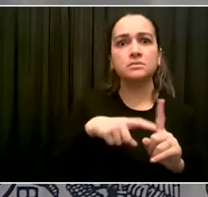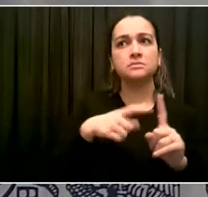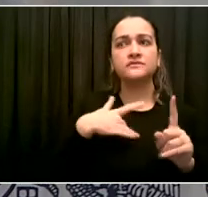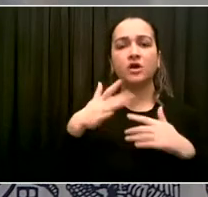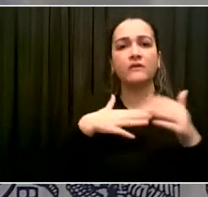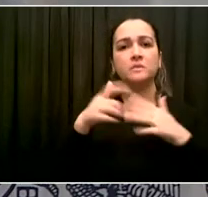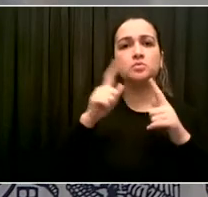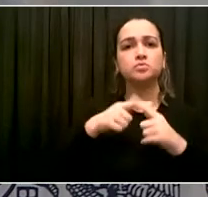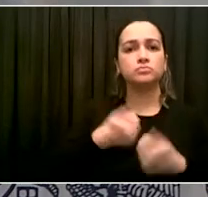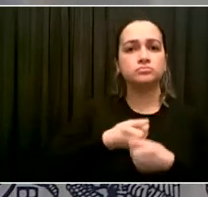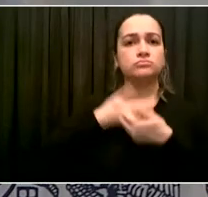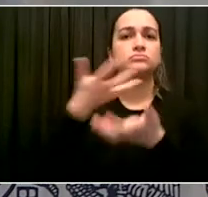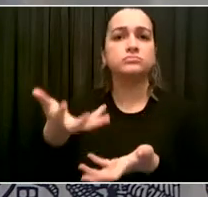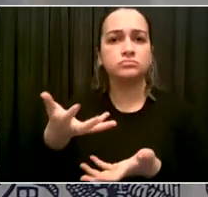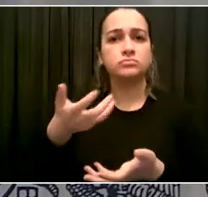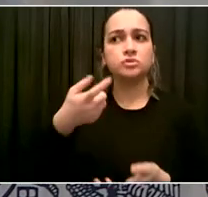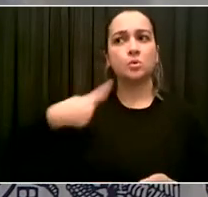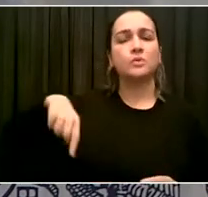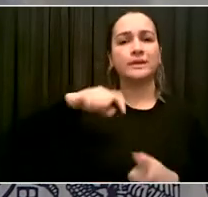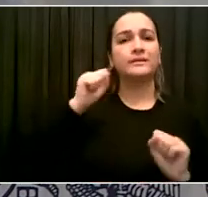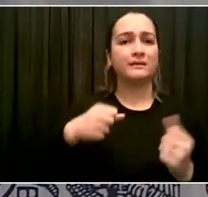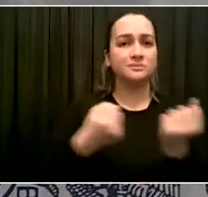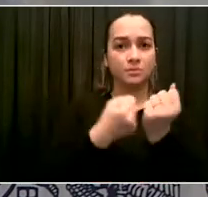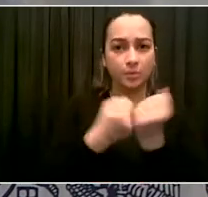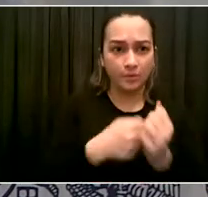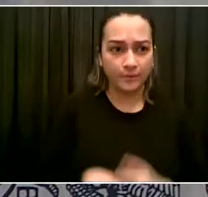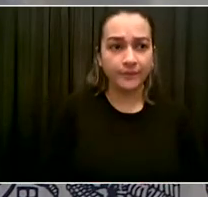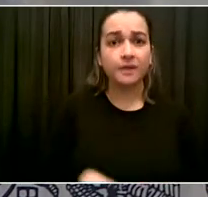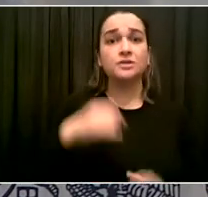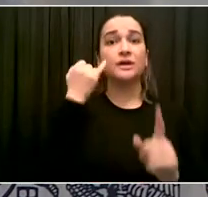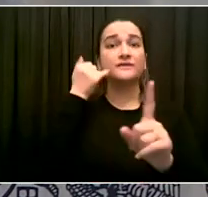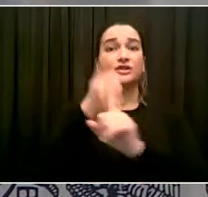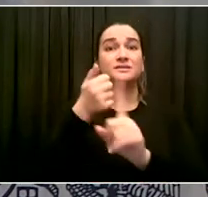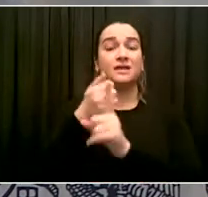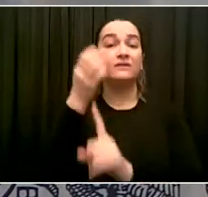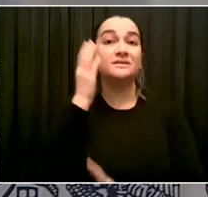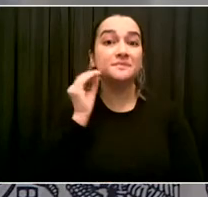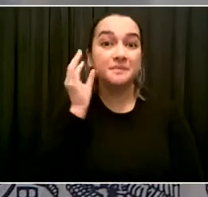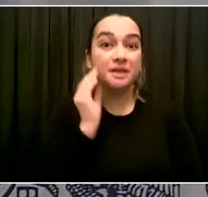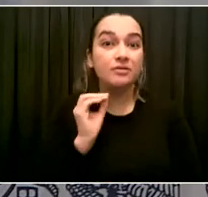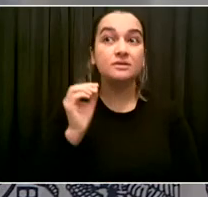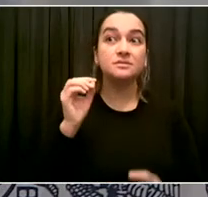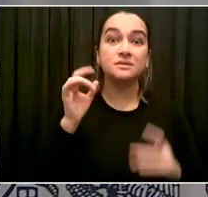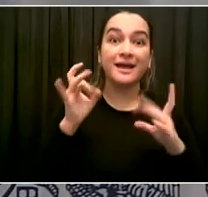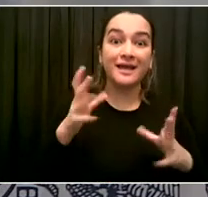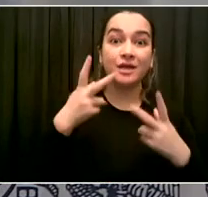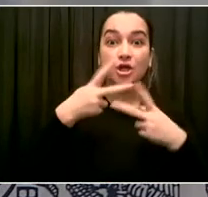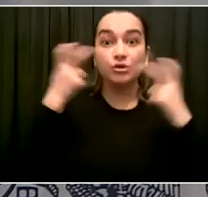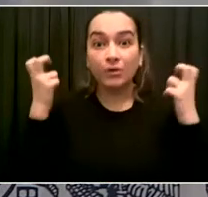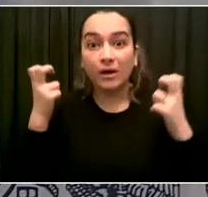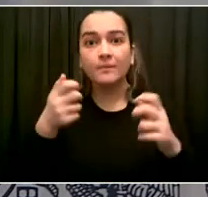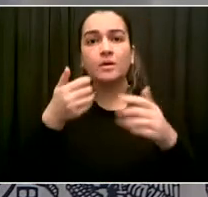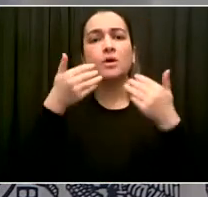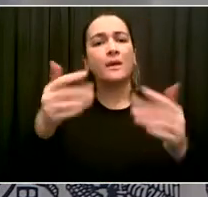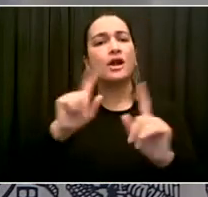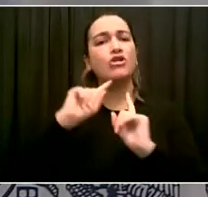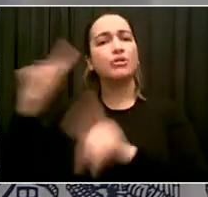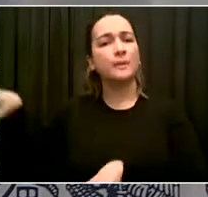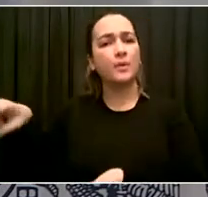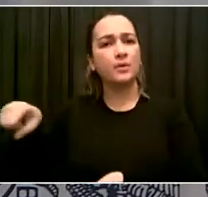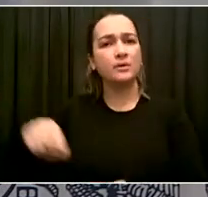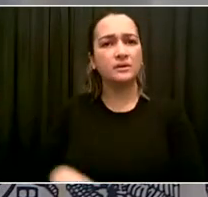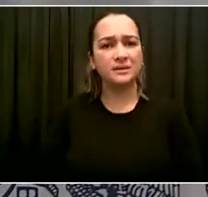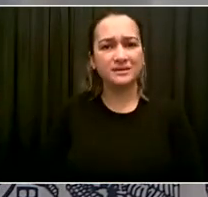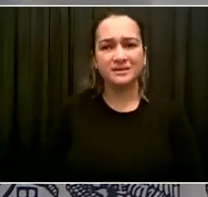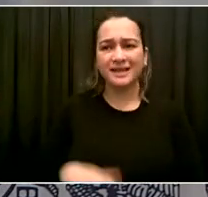if you've been a victim of discrimination, if you've been a victim of a hate crime, if you've been a victim of violence based on who you are, we need to know about immediately. We need